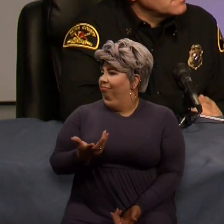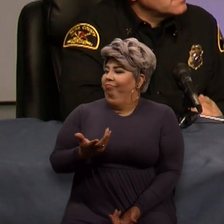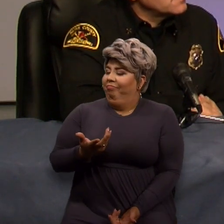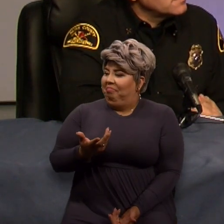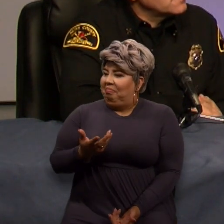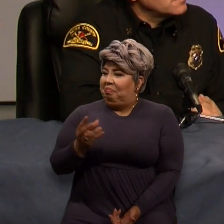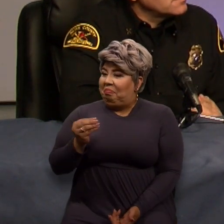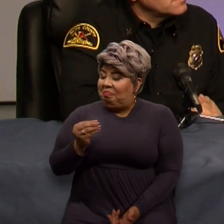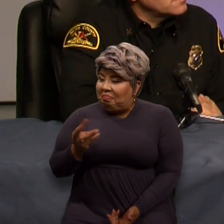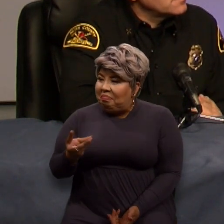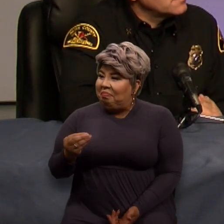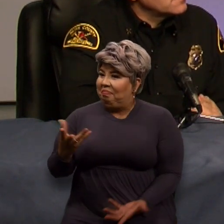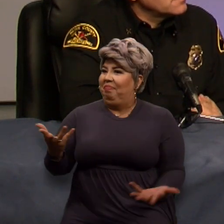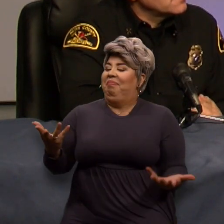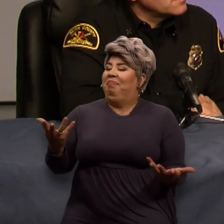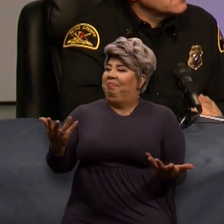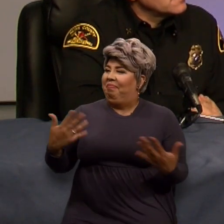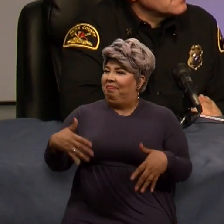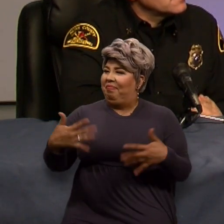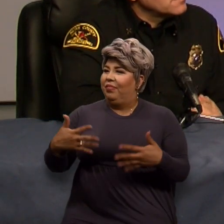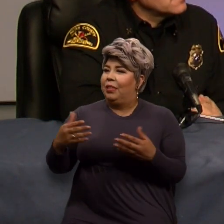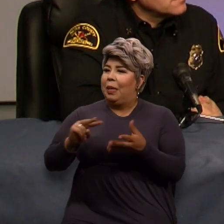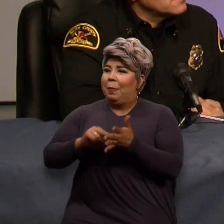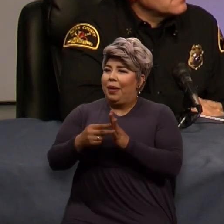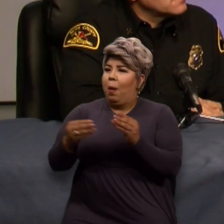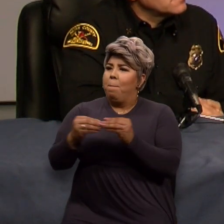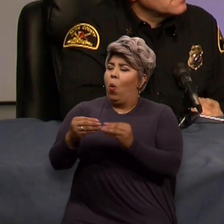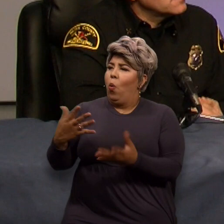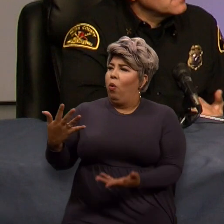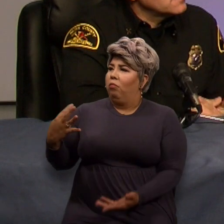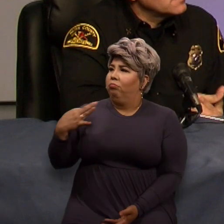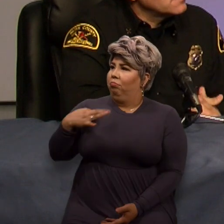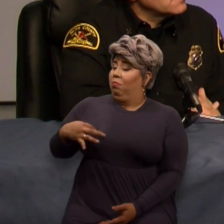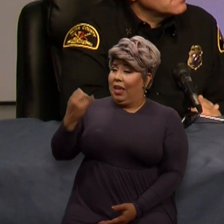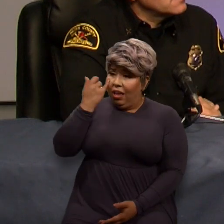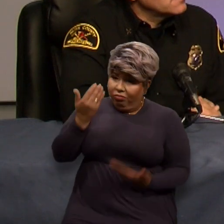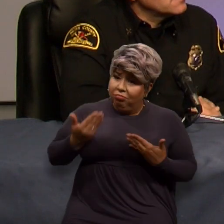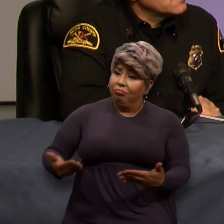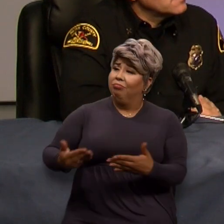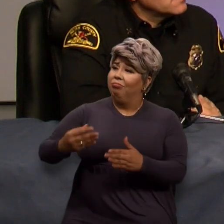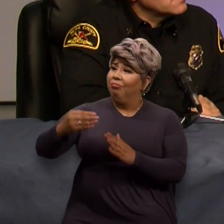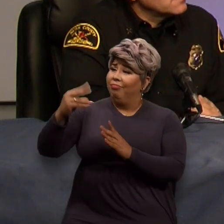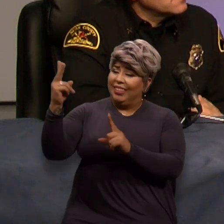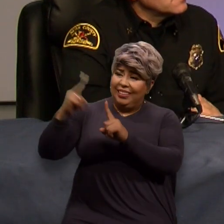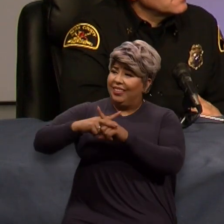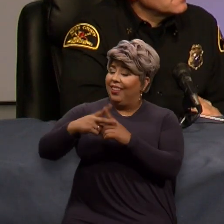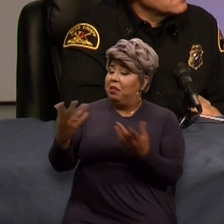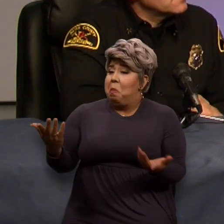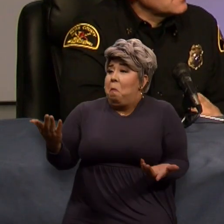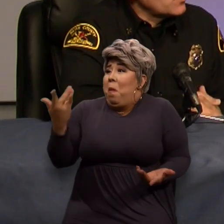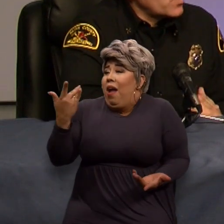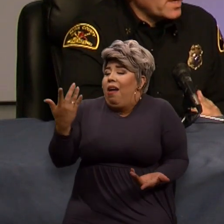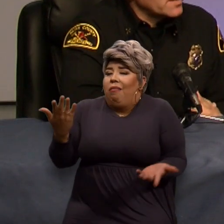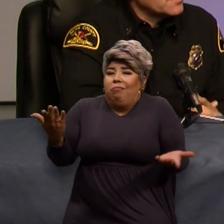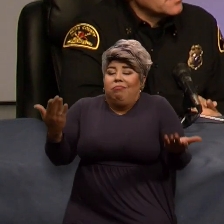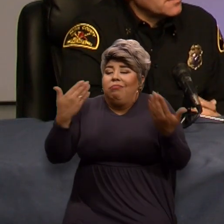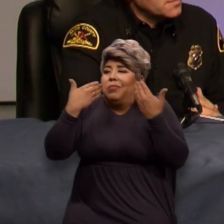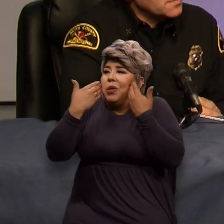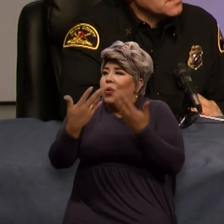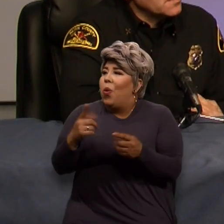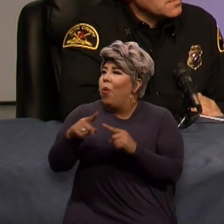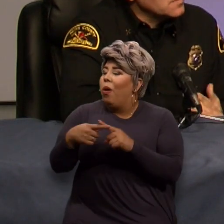it's better for people to sign up because, again, we don't know when